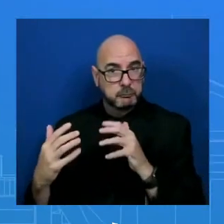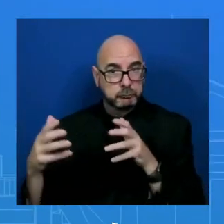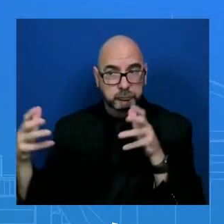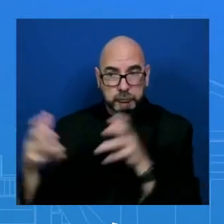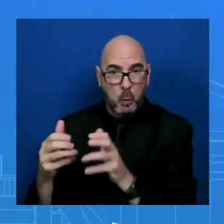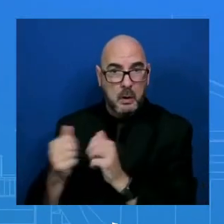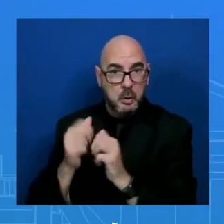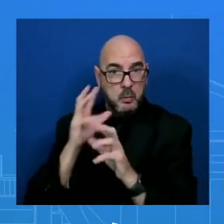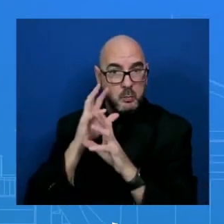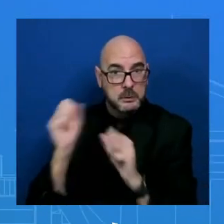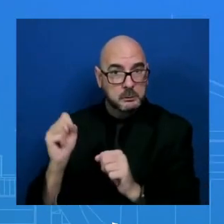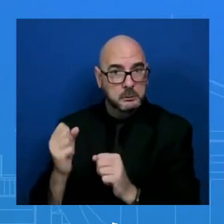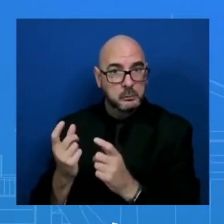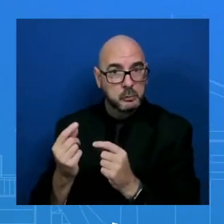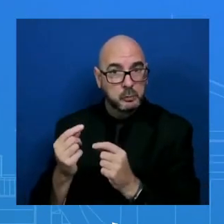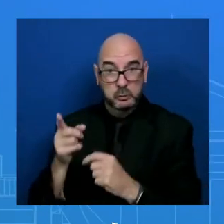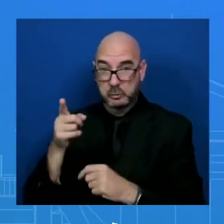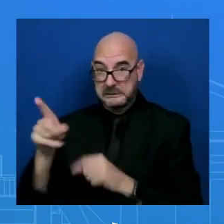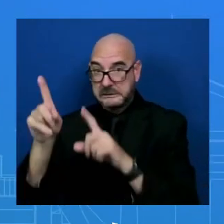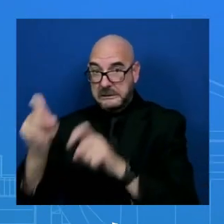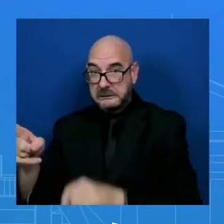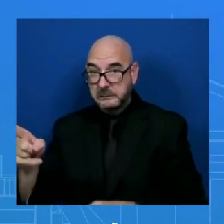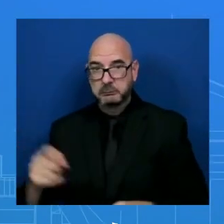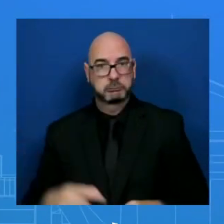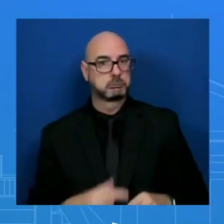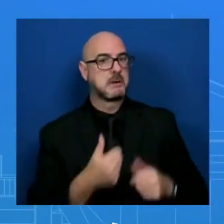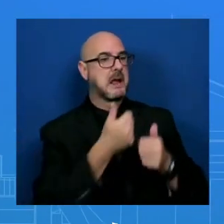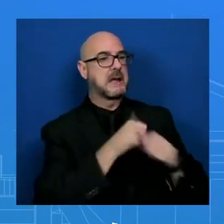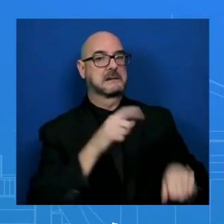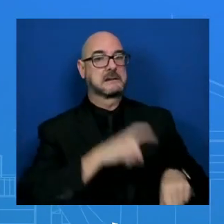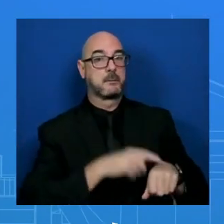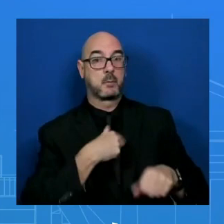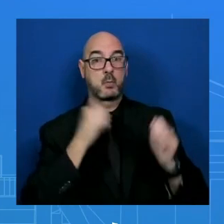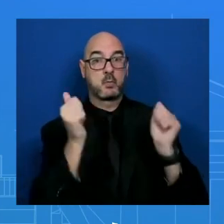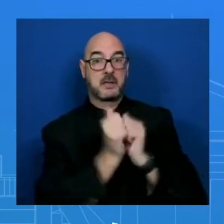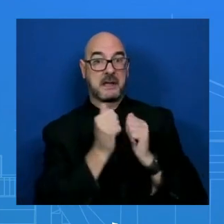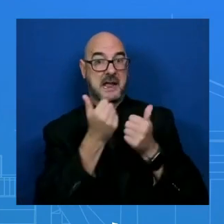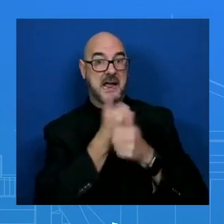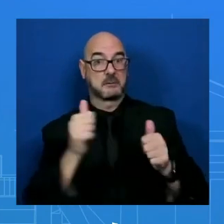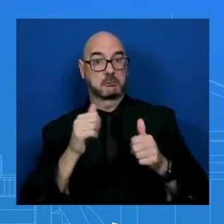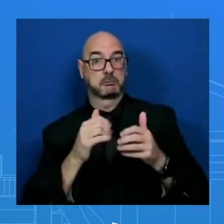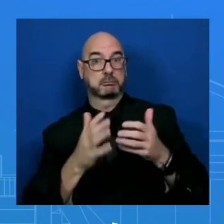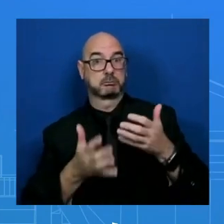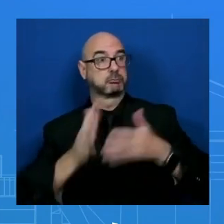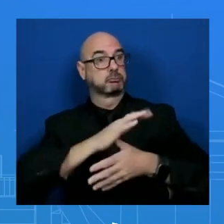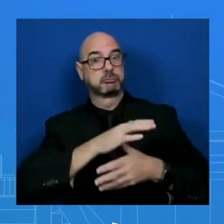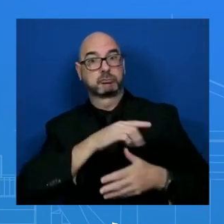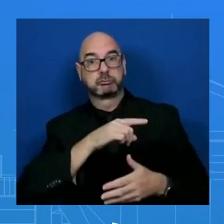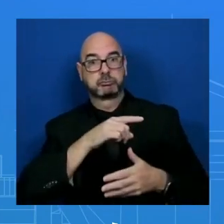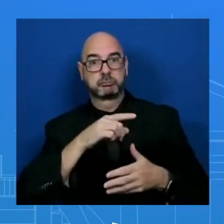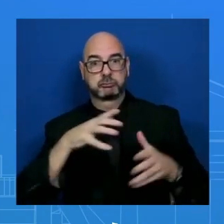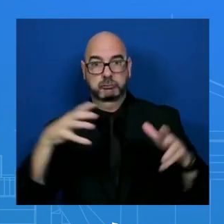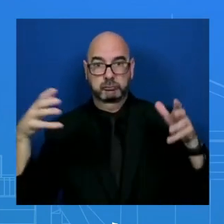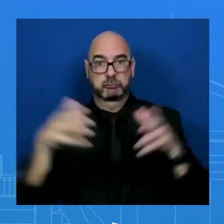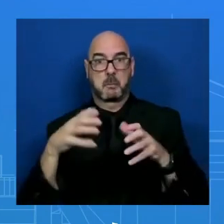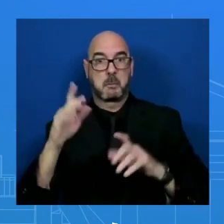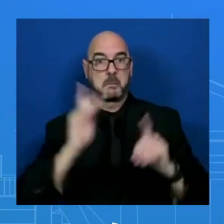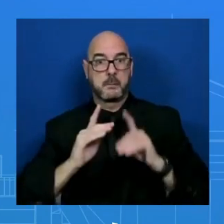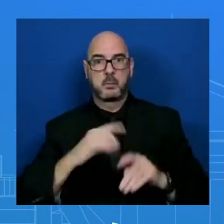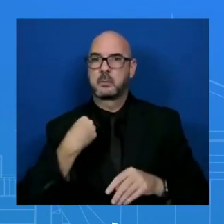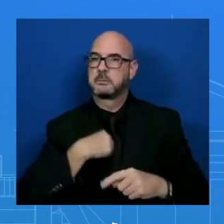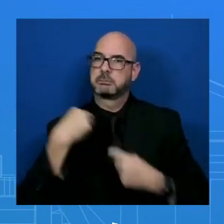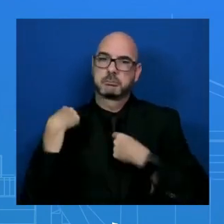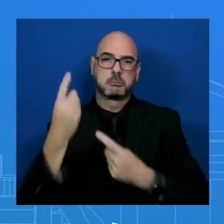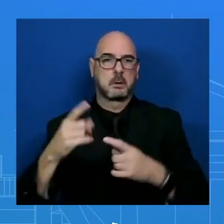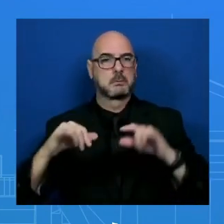around any of the principles, we do test. That has been – that has been the way we have moved forward for the past almost two years